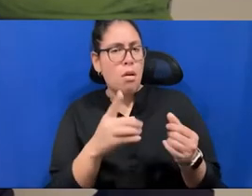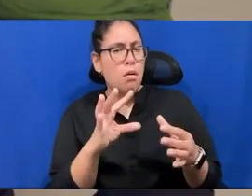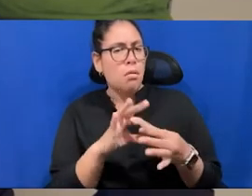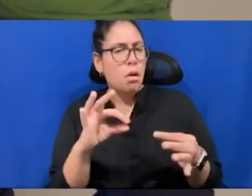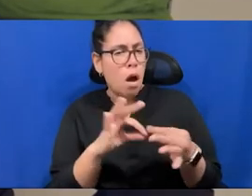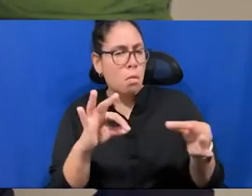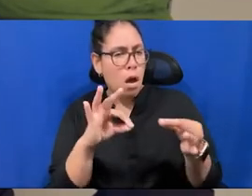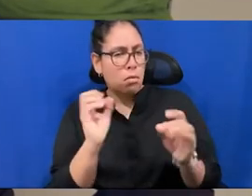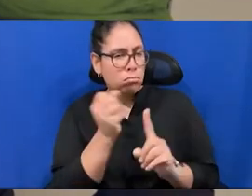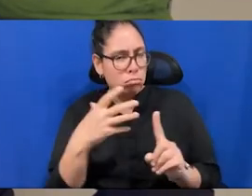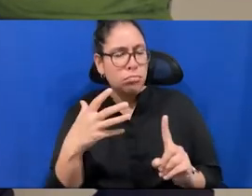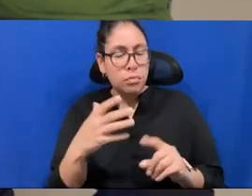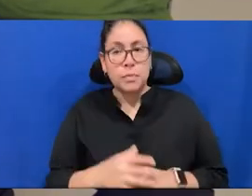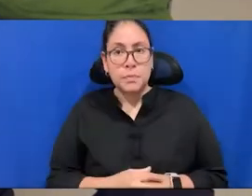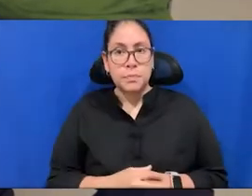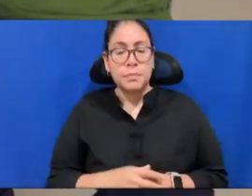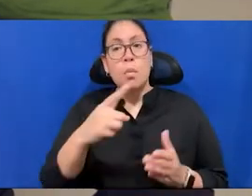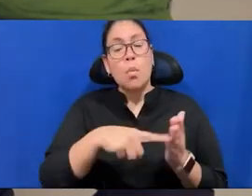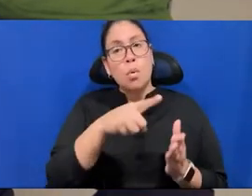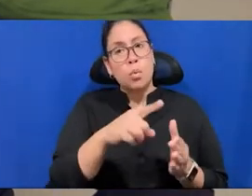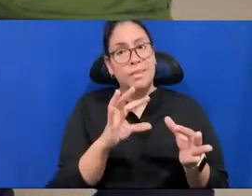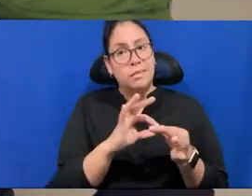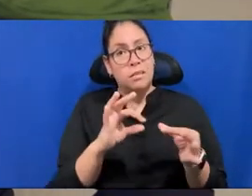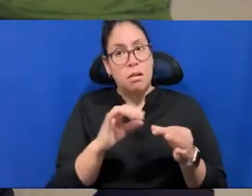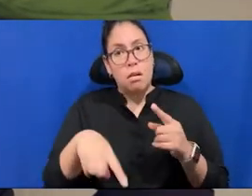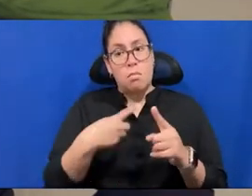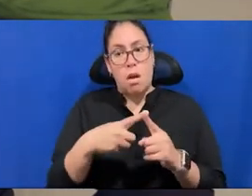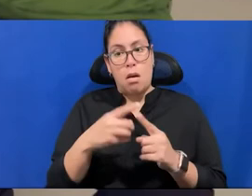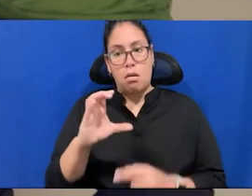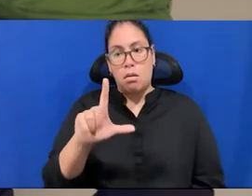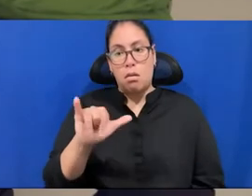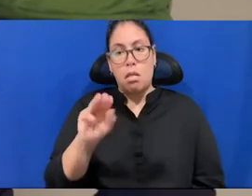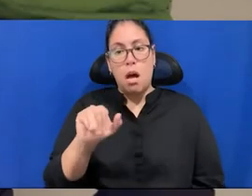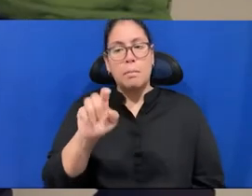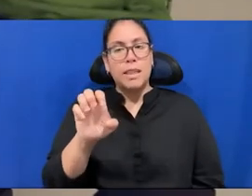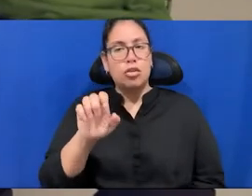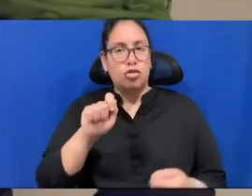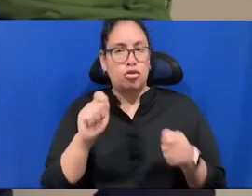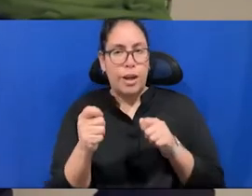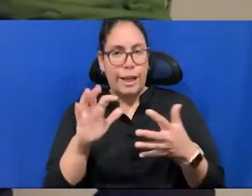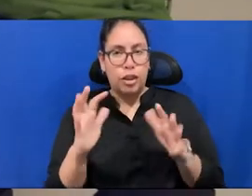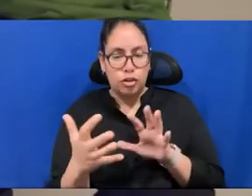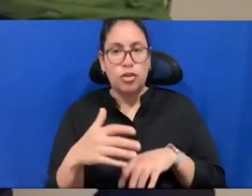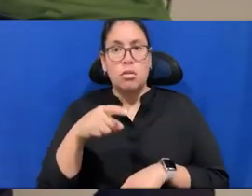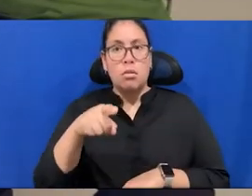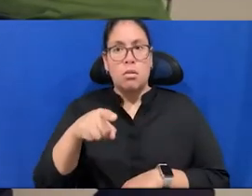Thomas, you said, because the movements for climate justice have been saying for a long time, that the objective is to change the system, not the climate. Well, I don't